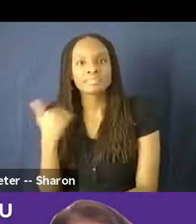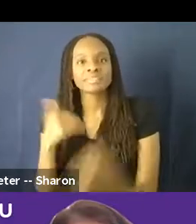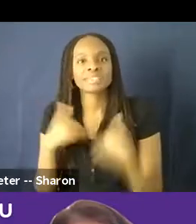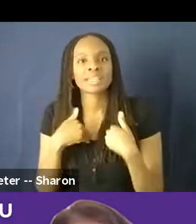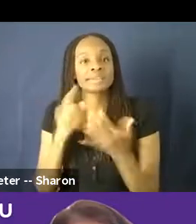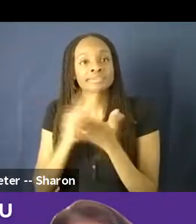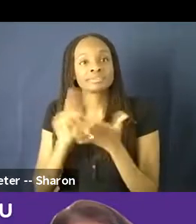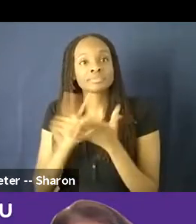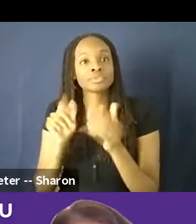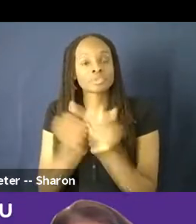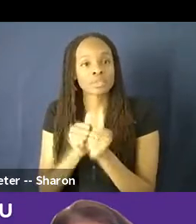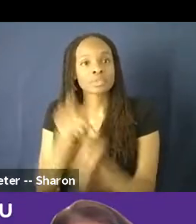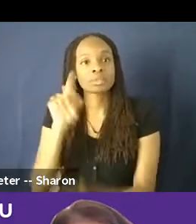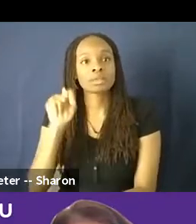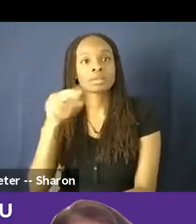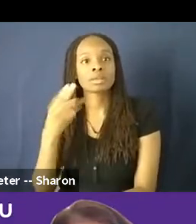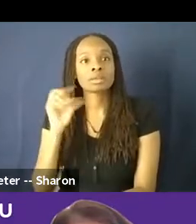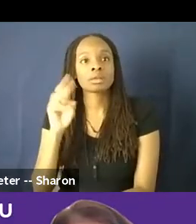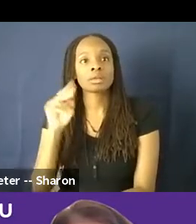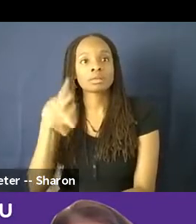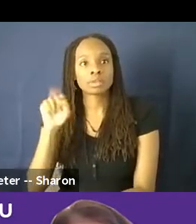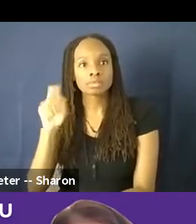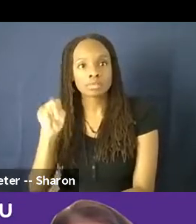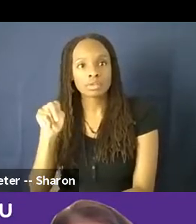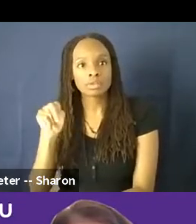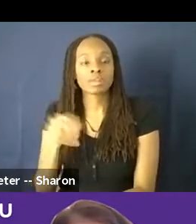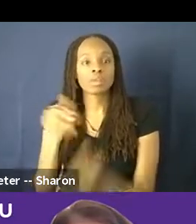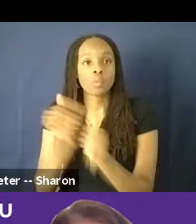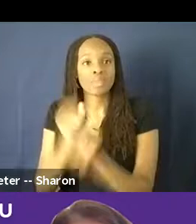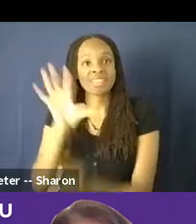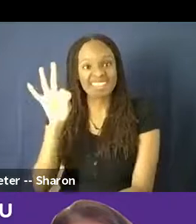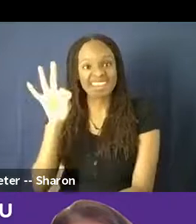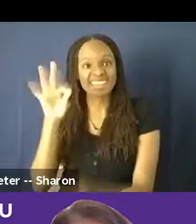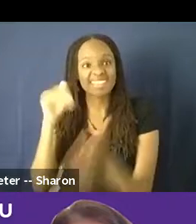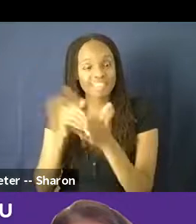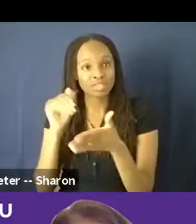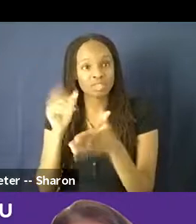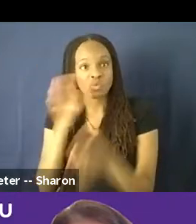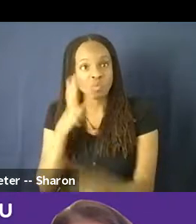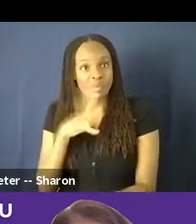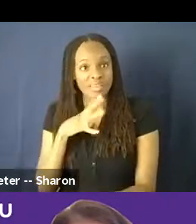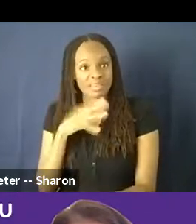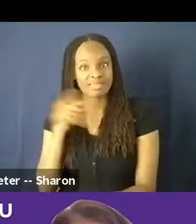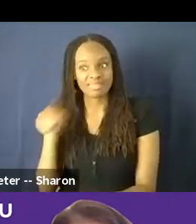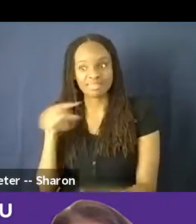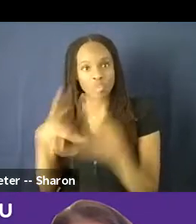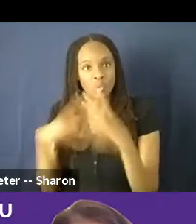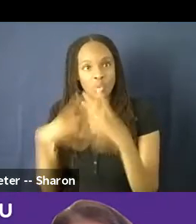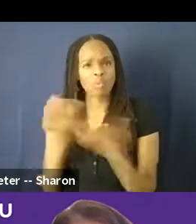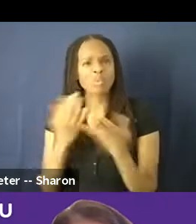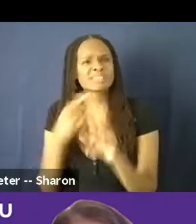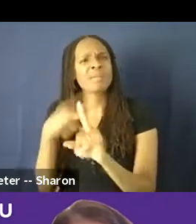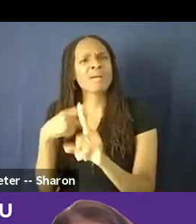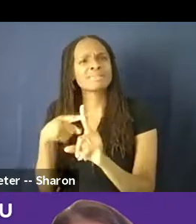J. Walter Thompson, and essentially we said to 9,000 women around the world, what's the positive impact